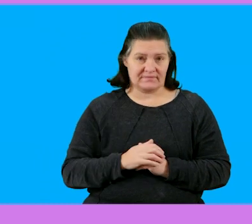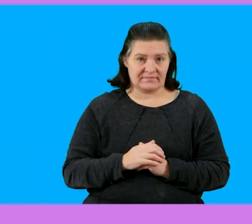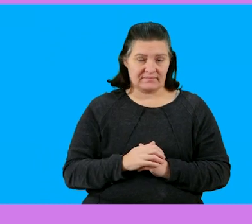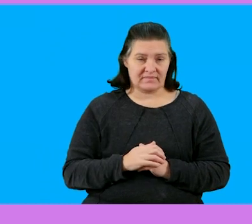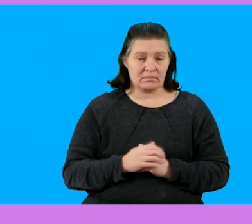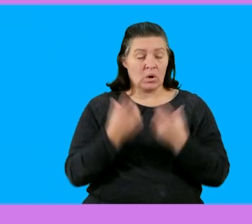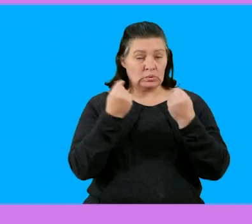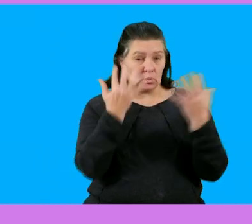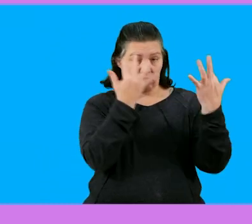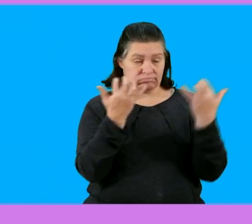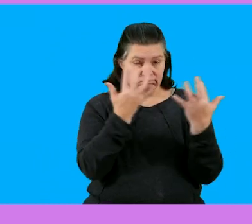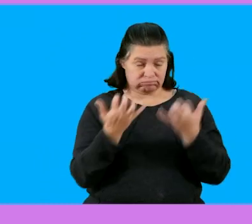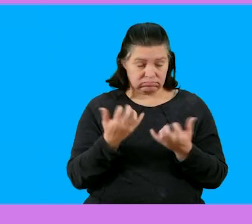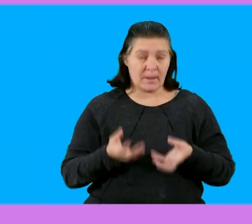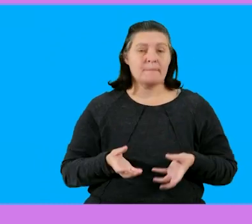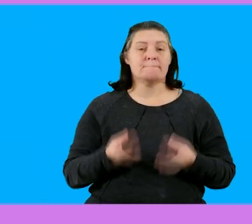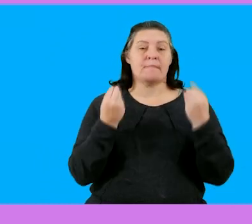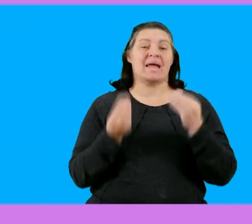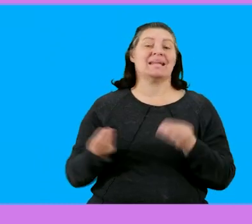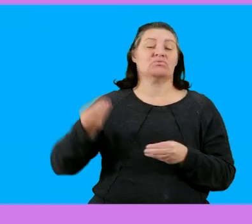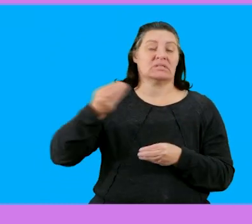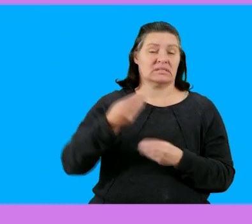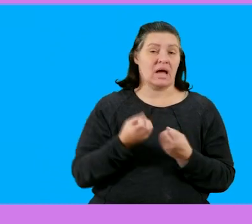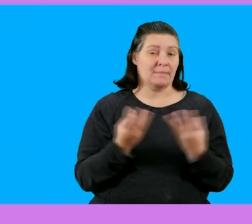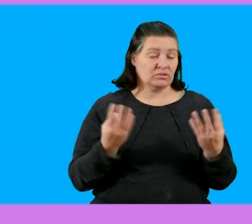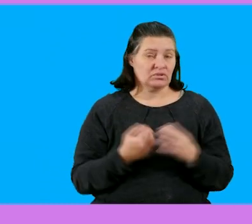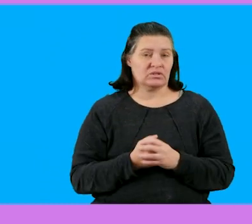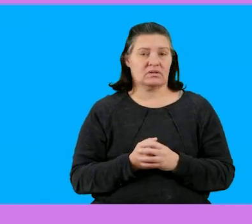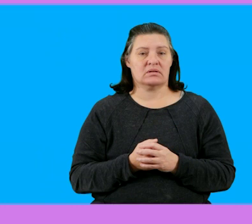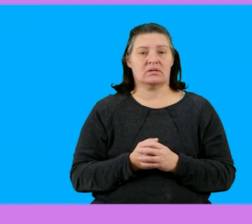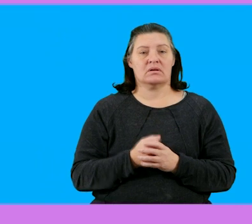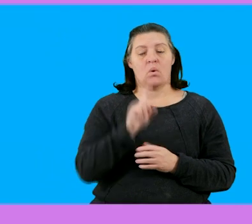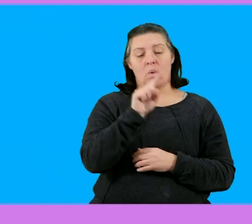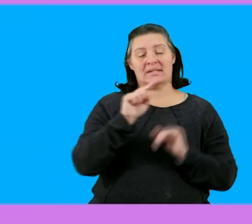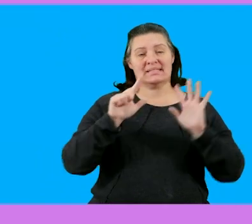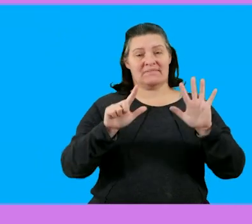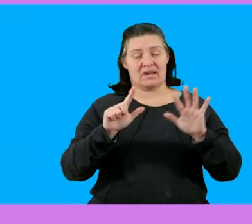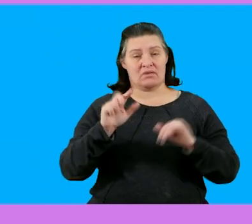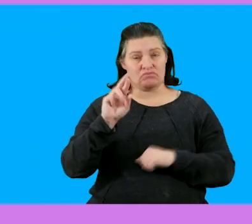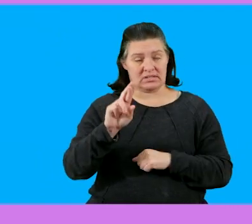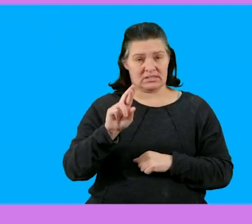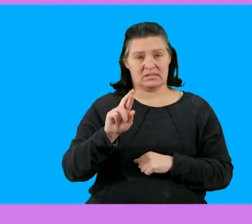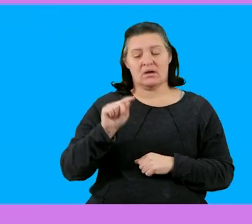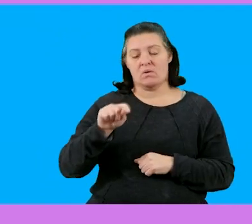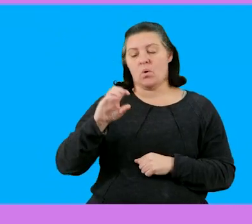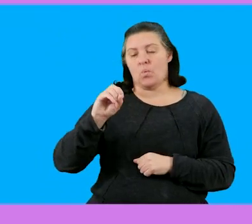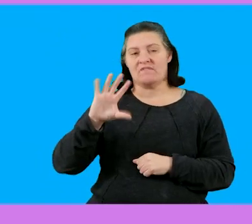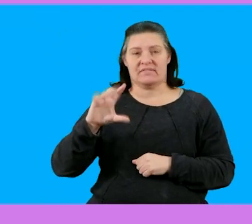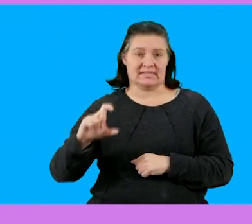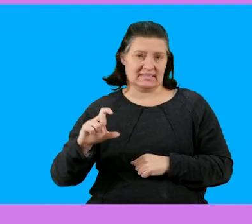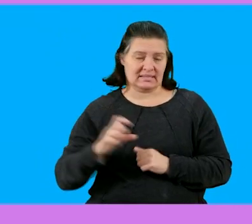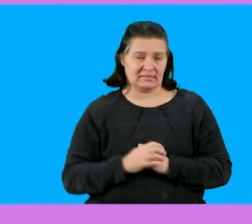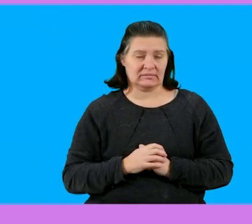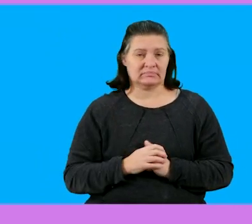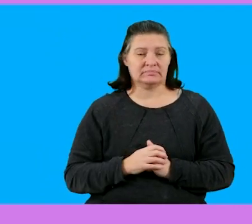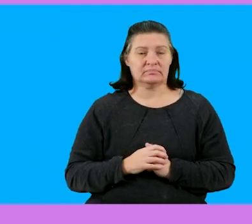so when I do this calculation I'll get my interest of 17,850 and 50